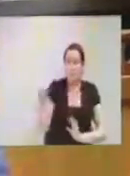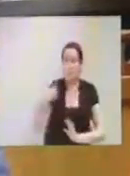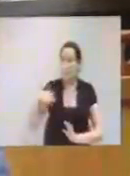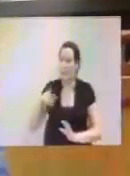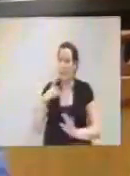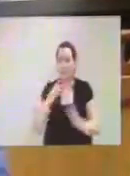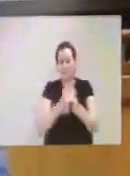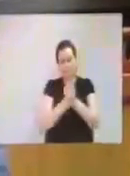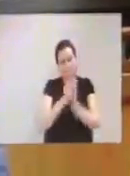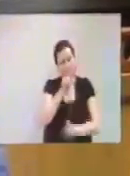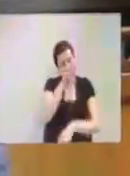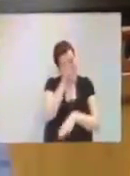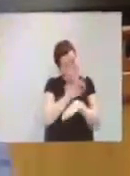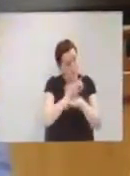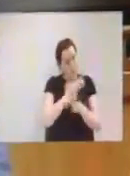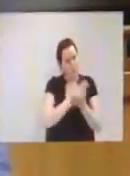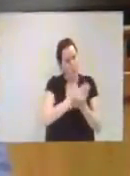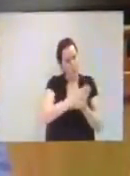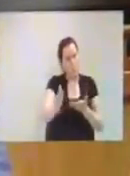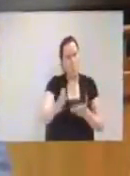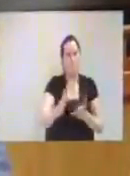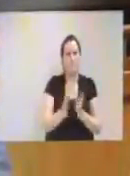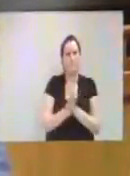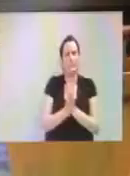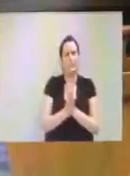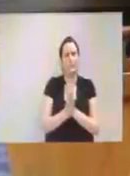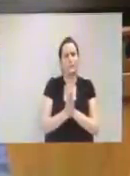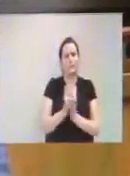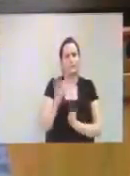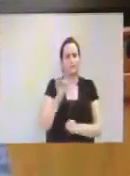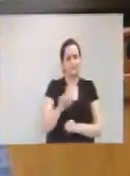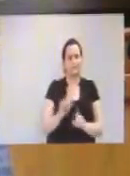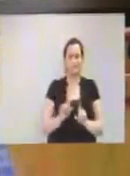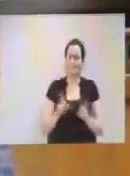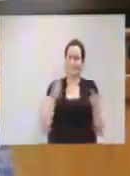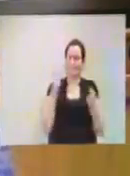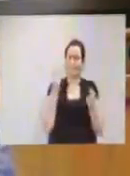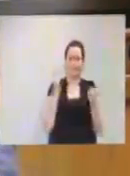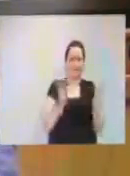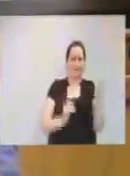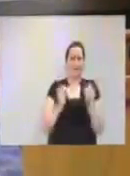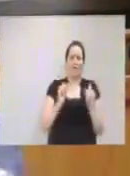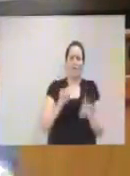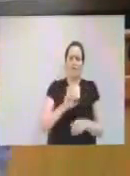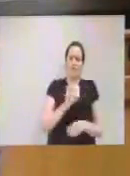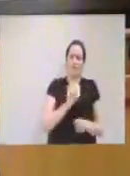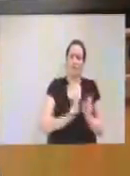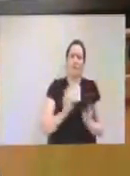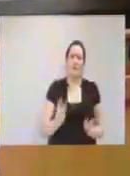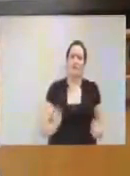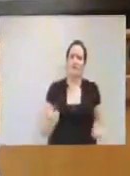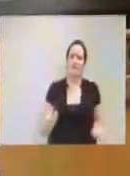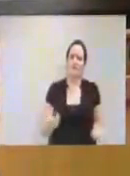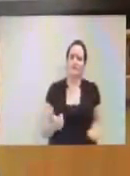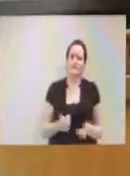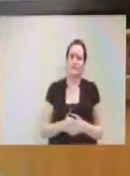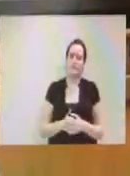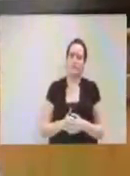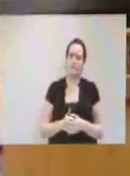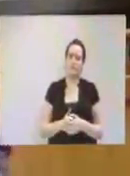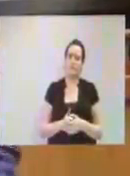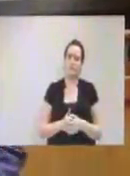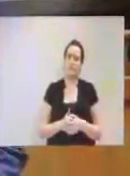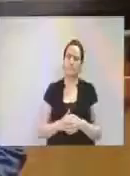scrapping of this plan. It is simply unaffordable to the citizens of South Africa. Government, it is